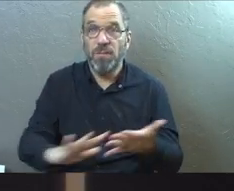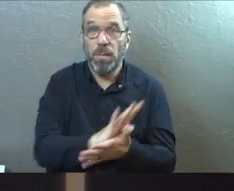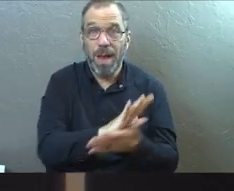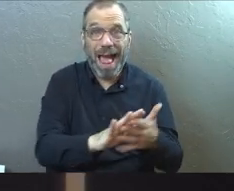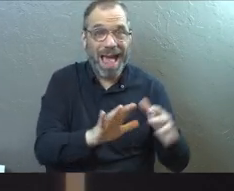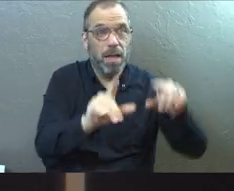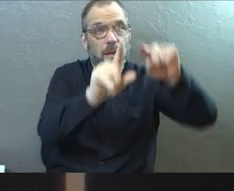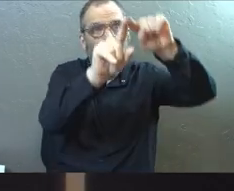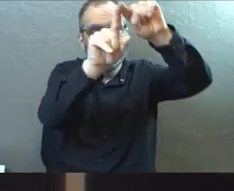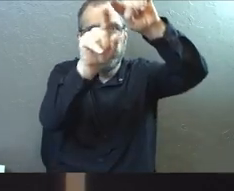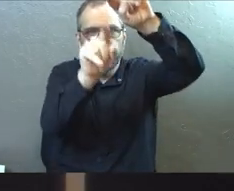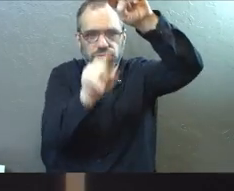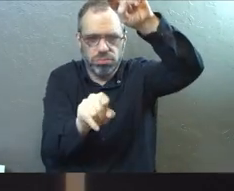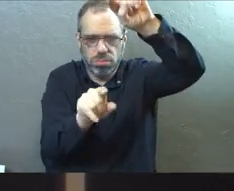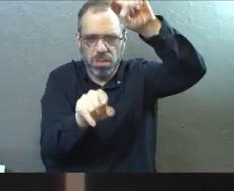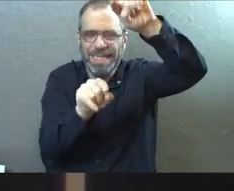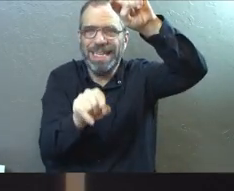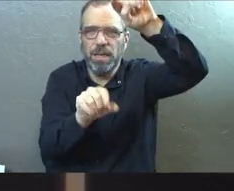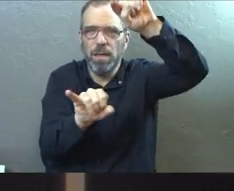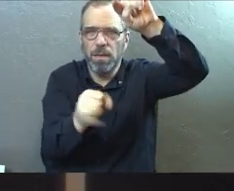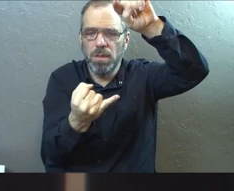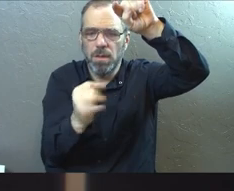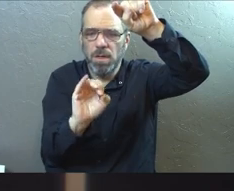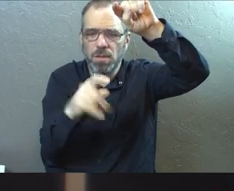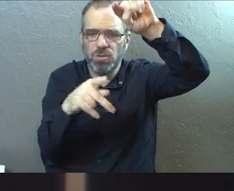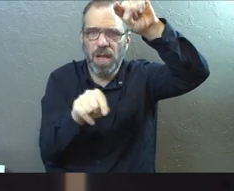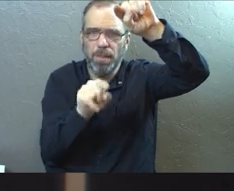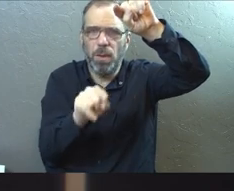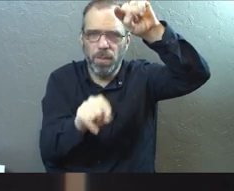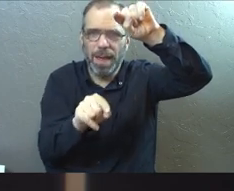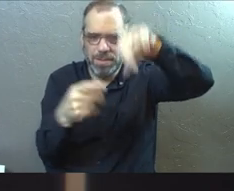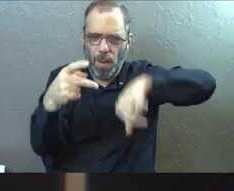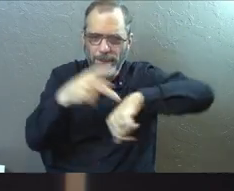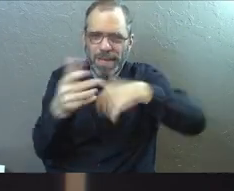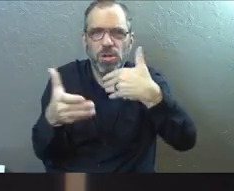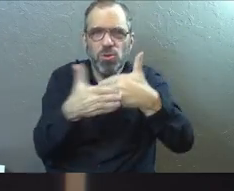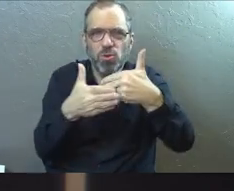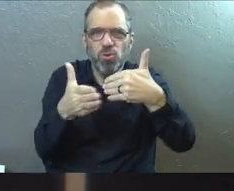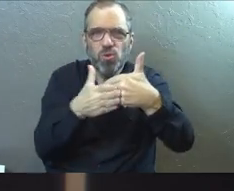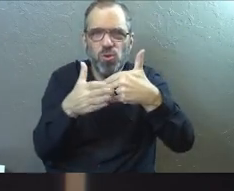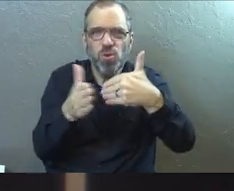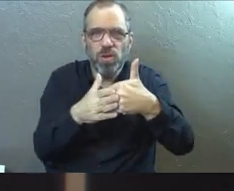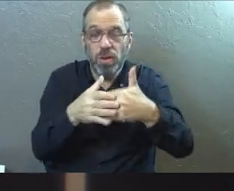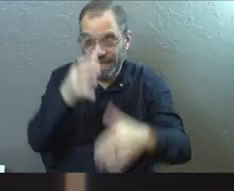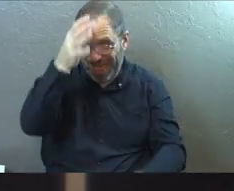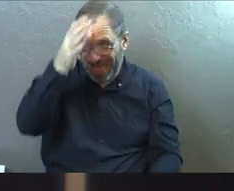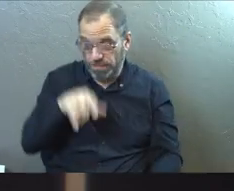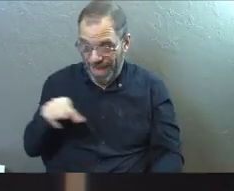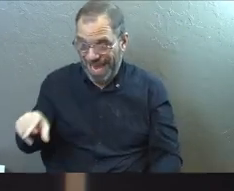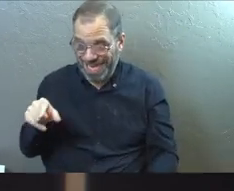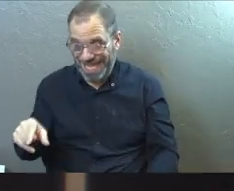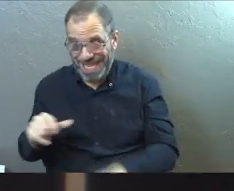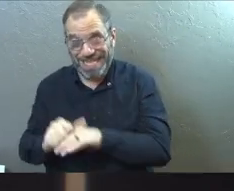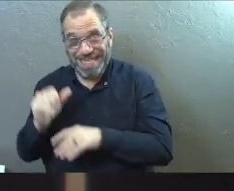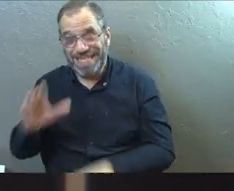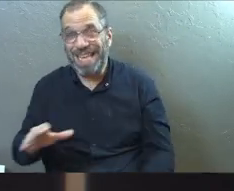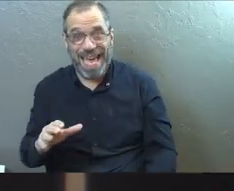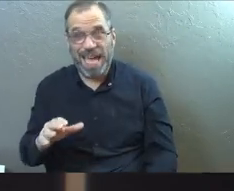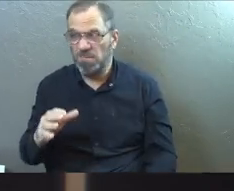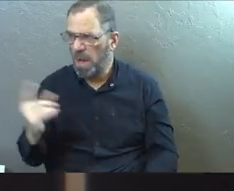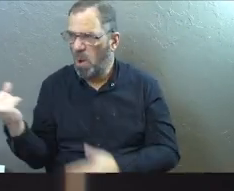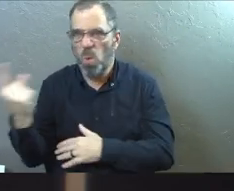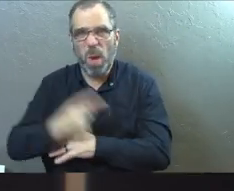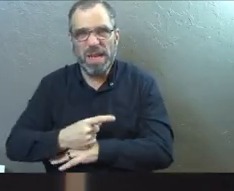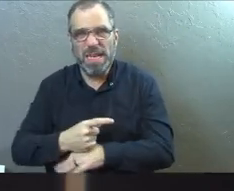from Caesarea. So just an interesting setup again that God has Peter this close where these men that Cornelius sent out could really just travel